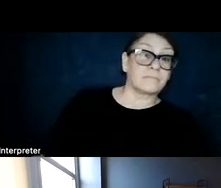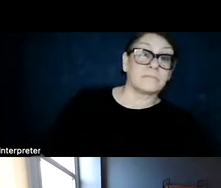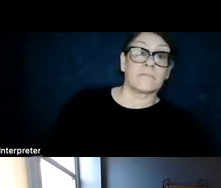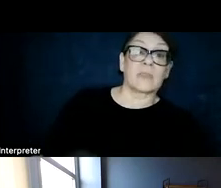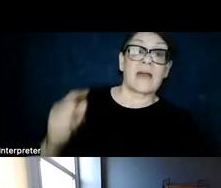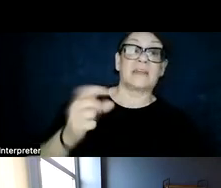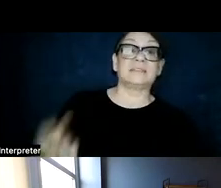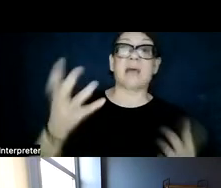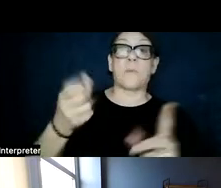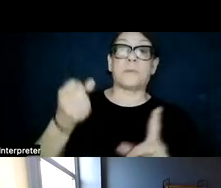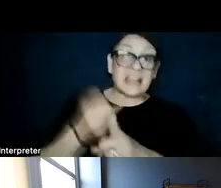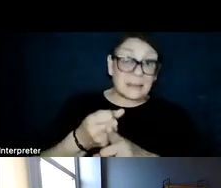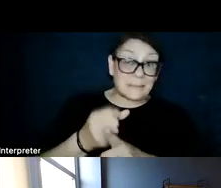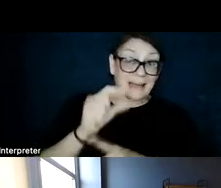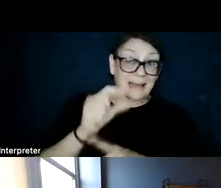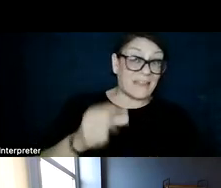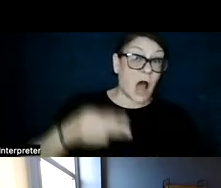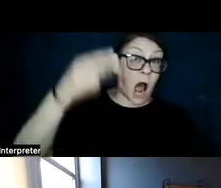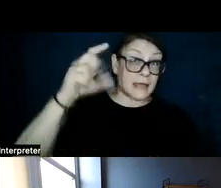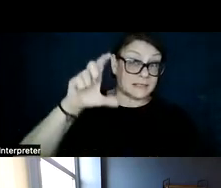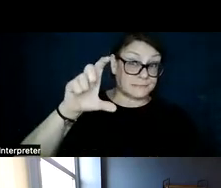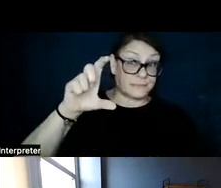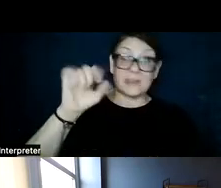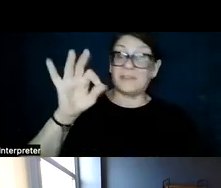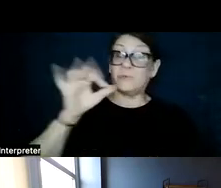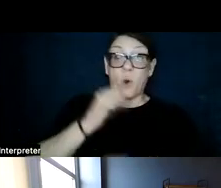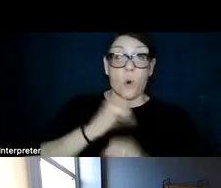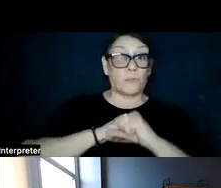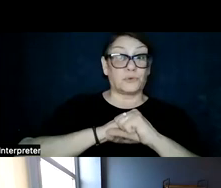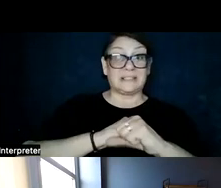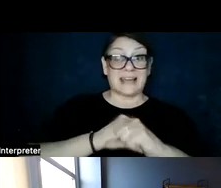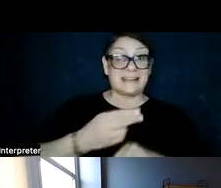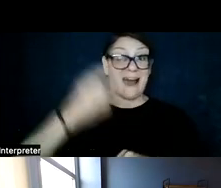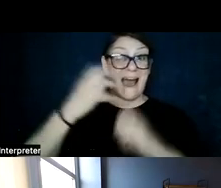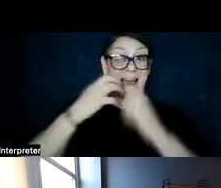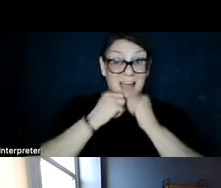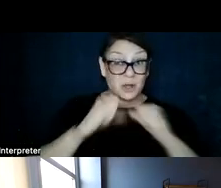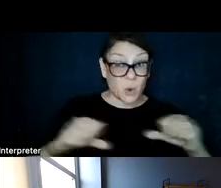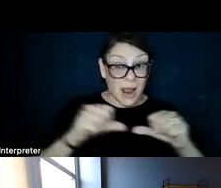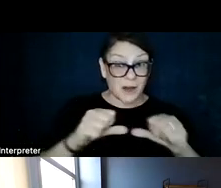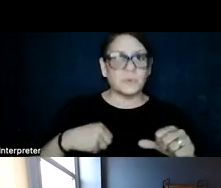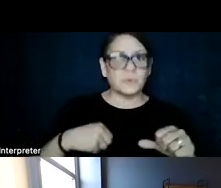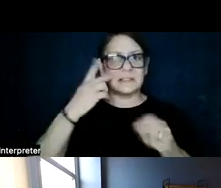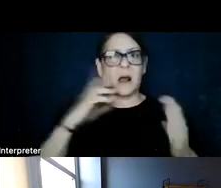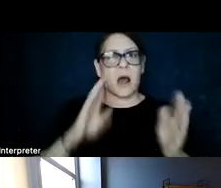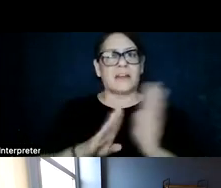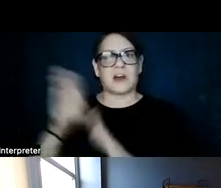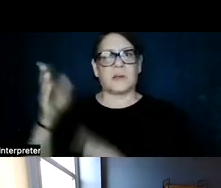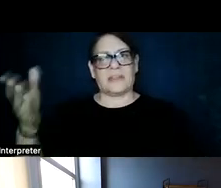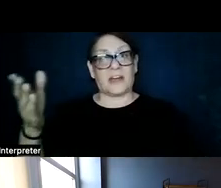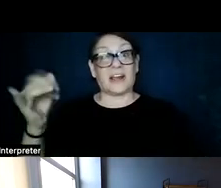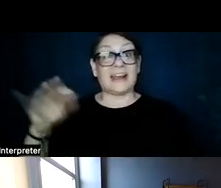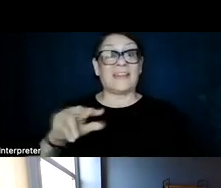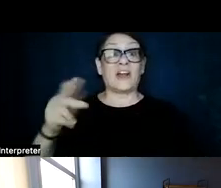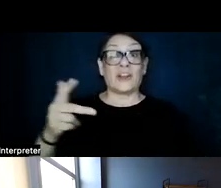this is the amount of impact to the height of the bars, if we don't protect hive conservation value areas, we see a lot of development in those areas. And in this third